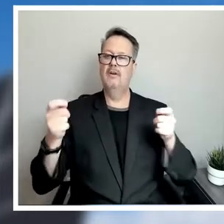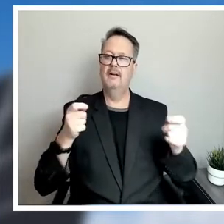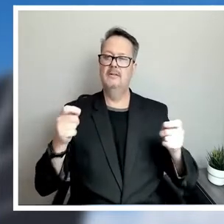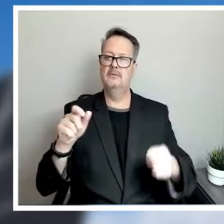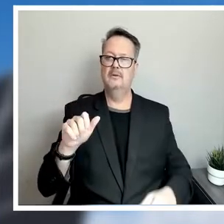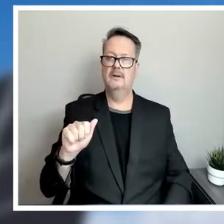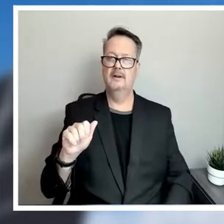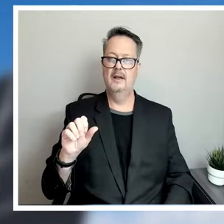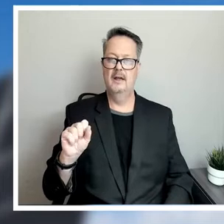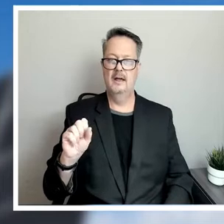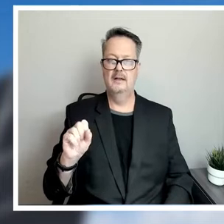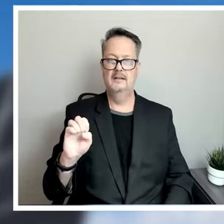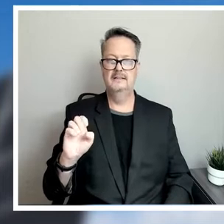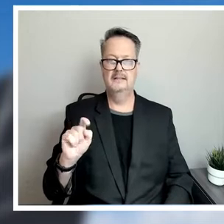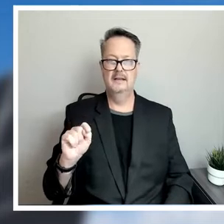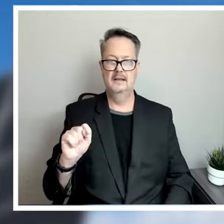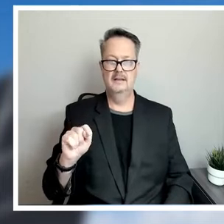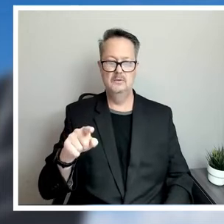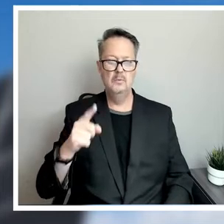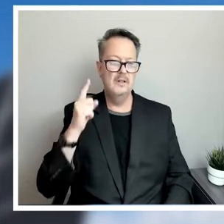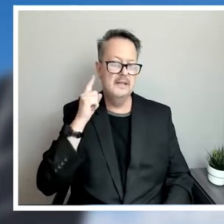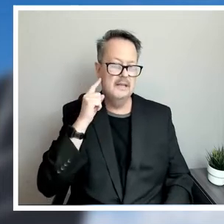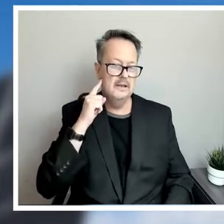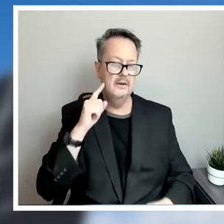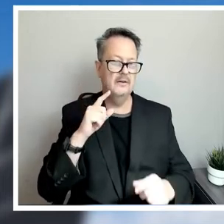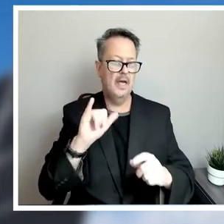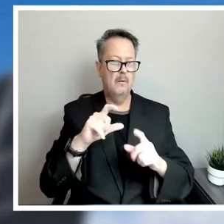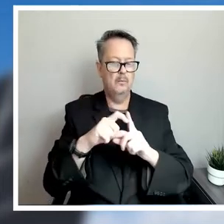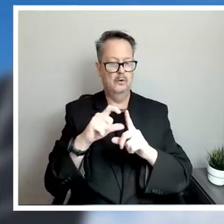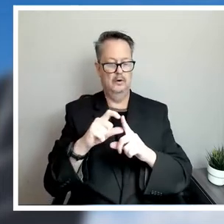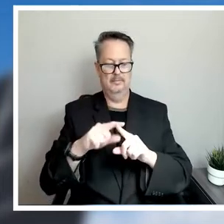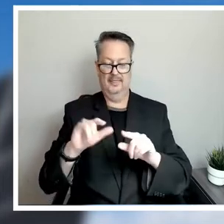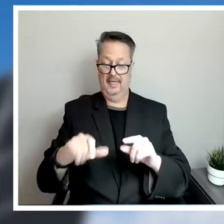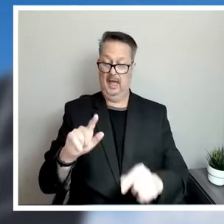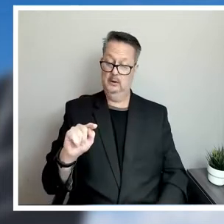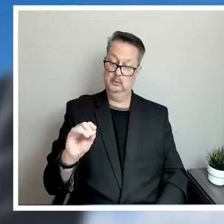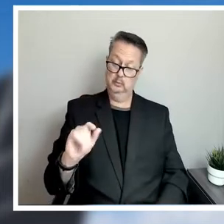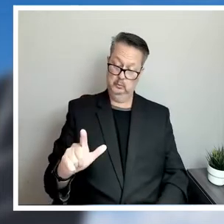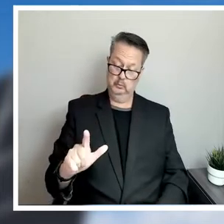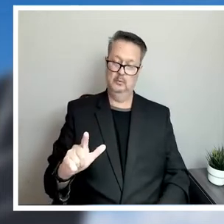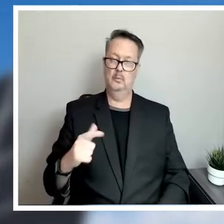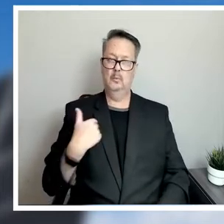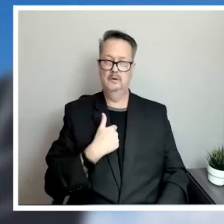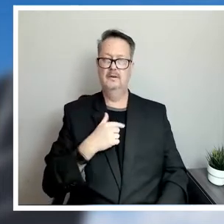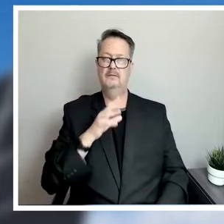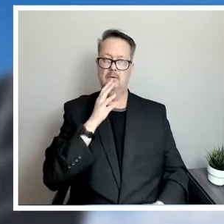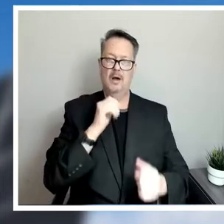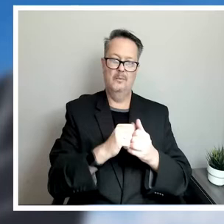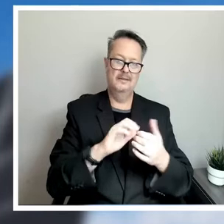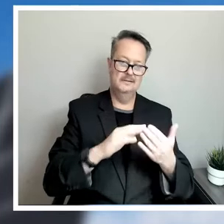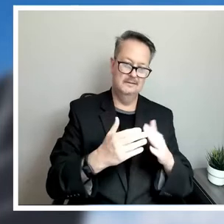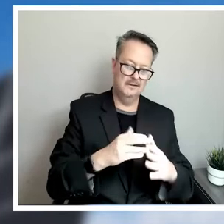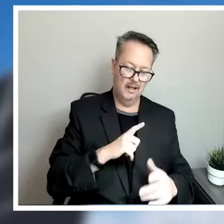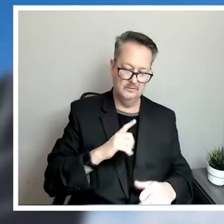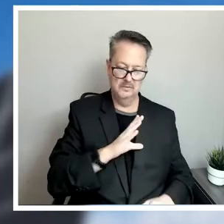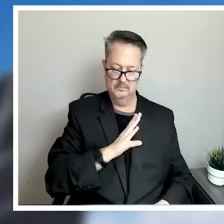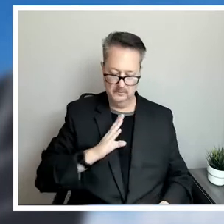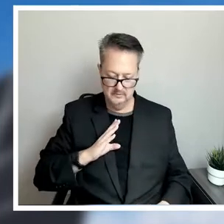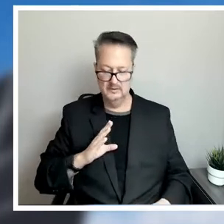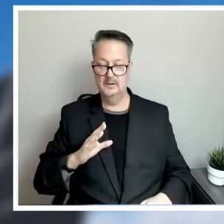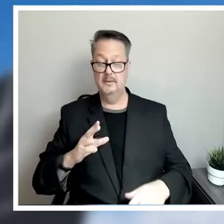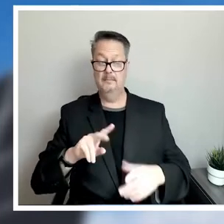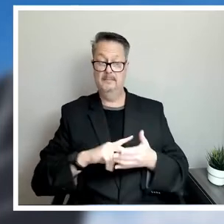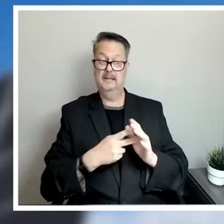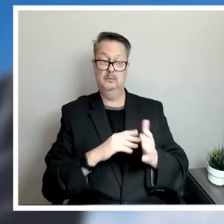hear us talk about with our board and with city council, but it's a tool that basically allows us to hold those dollars on our balance sheet